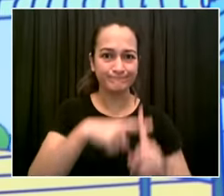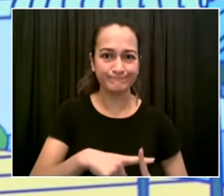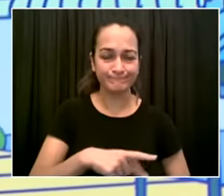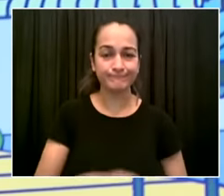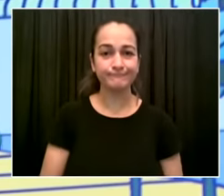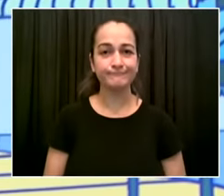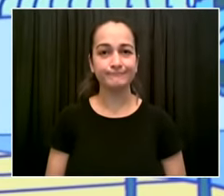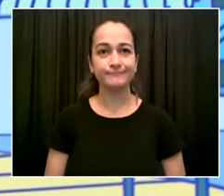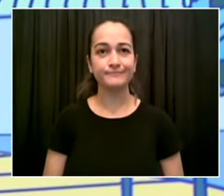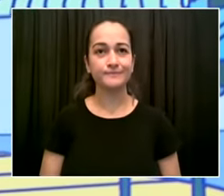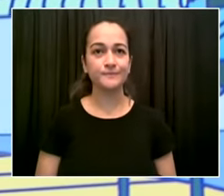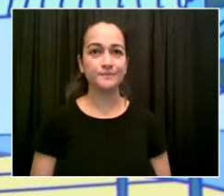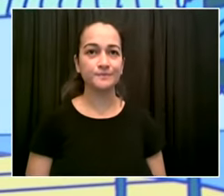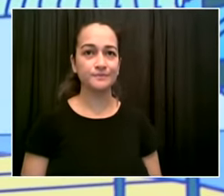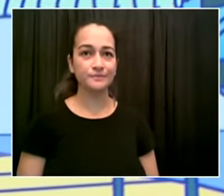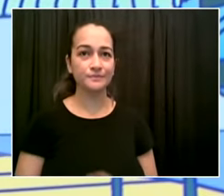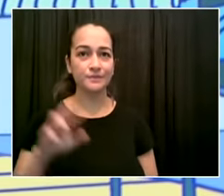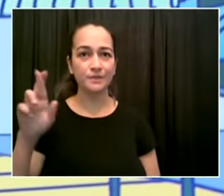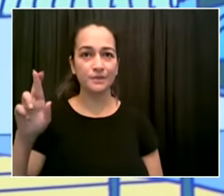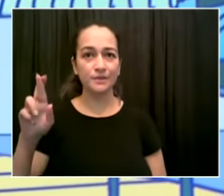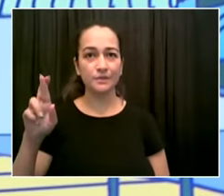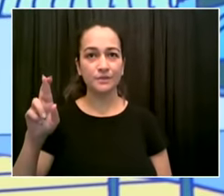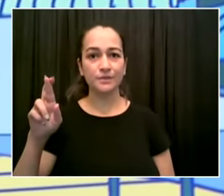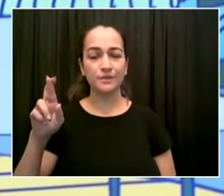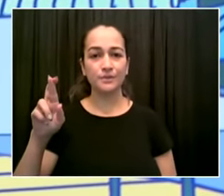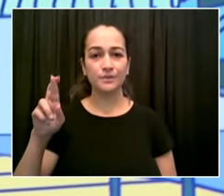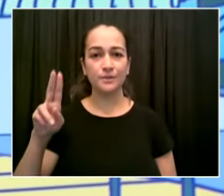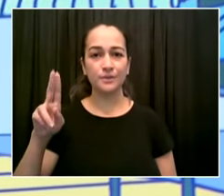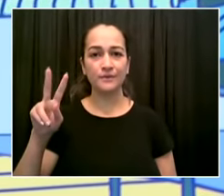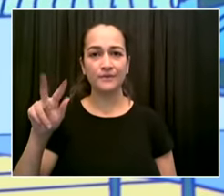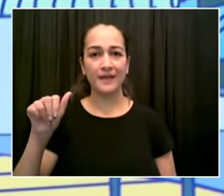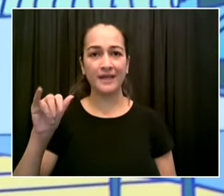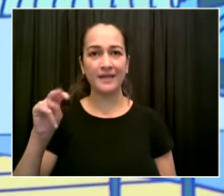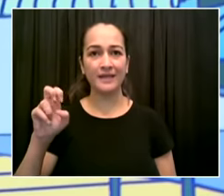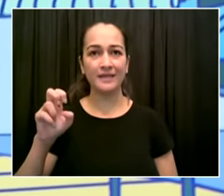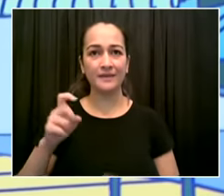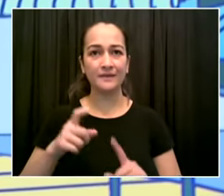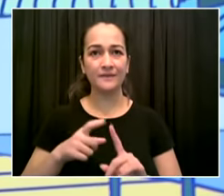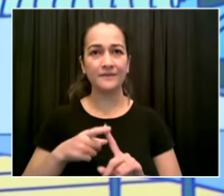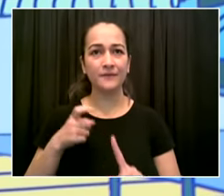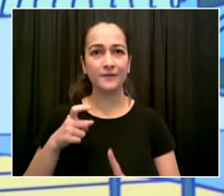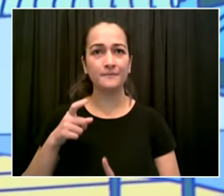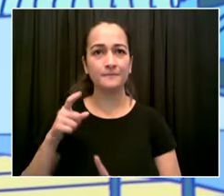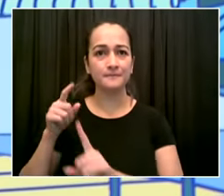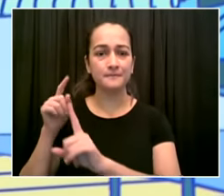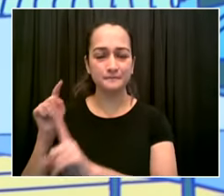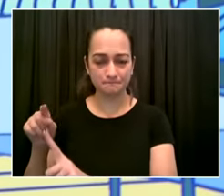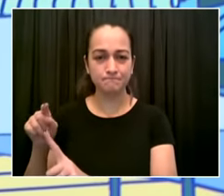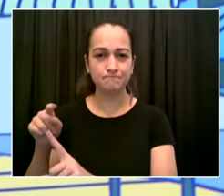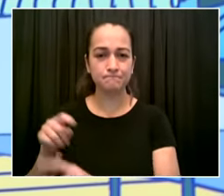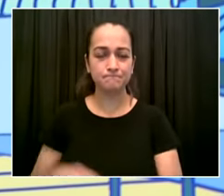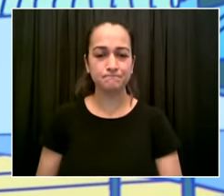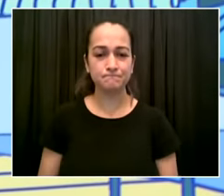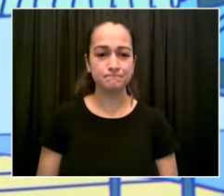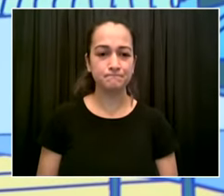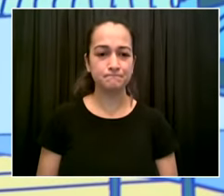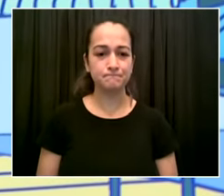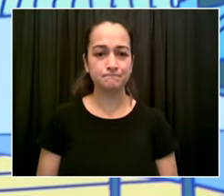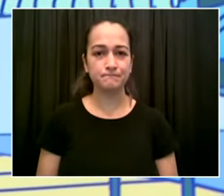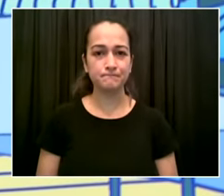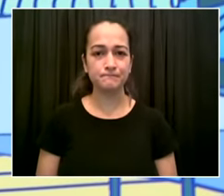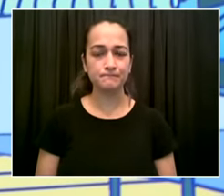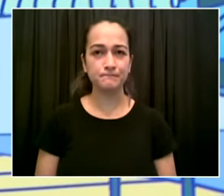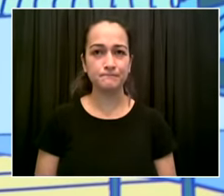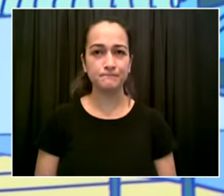morning mr mayor i um just wanted to know if you'd like to comment on why you felt the need at 12 on 1 a.m to make the tweet that you did